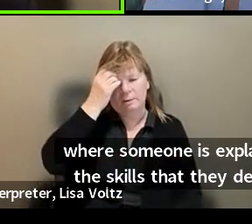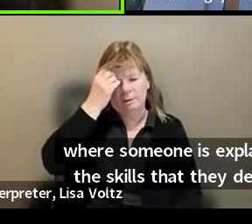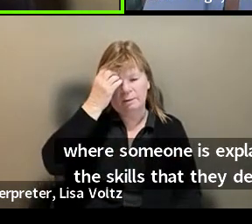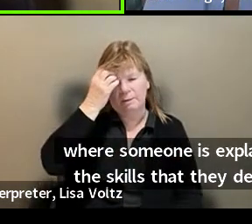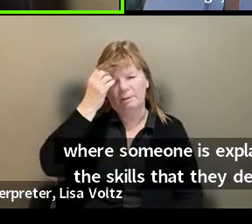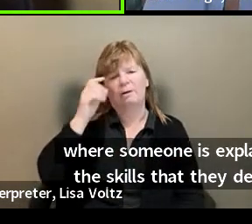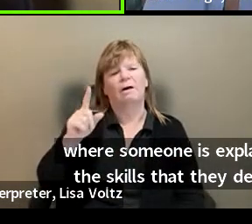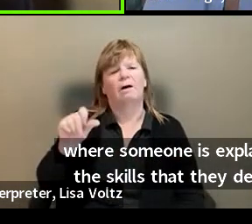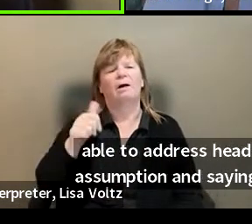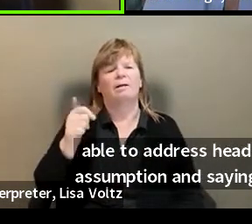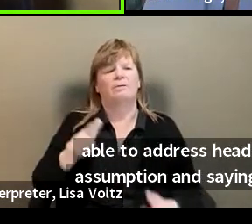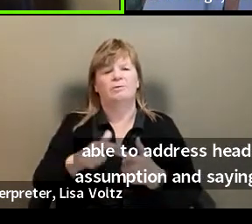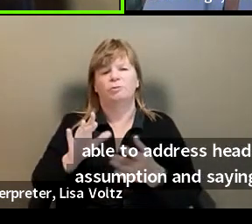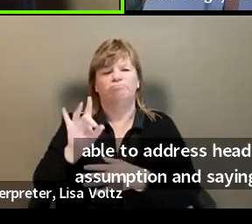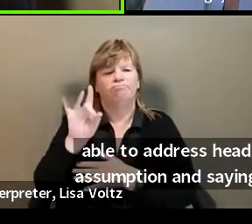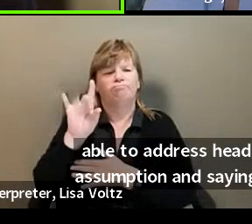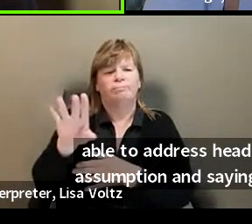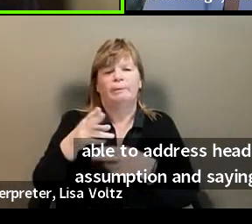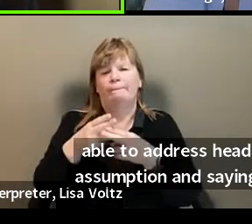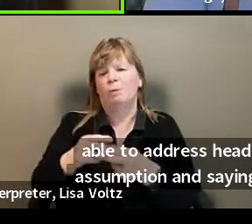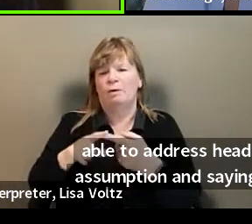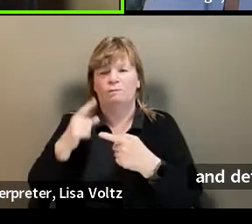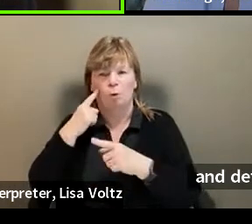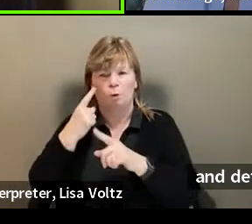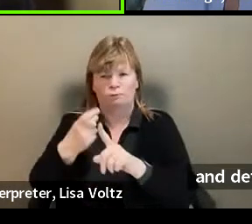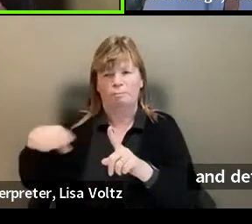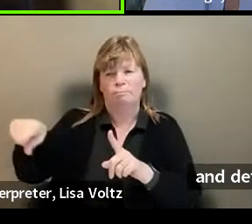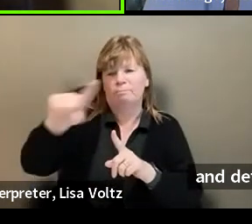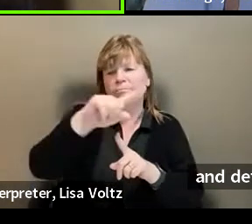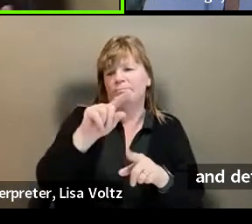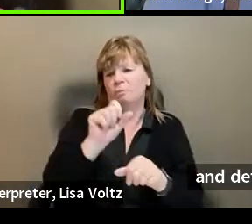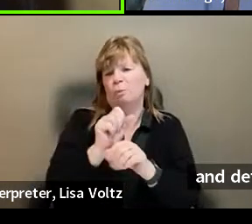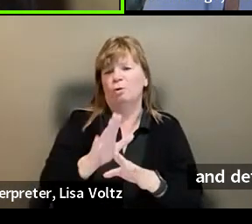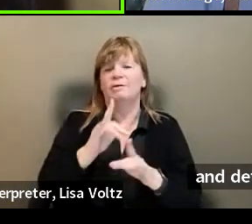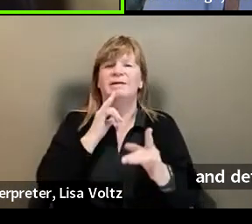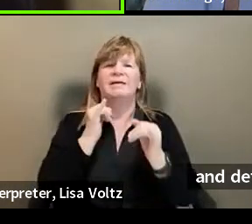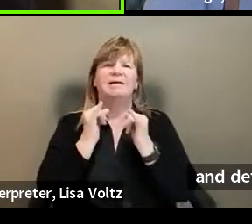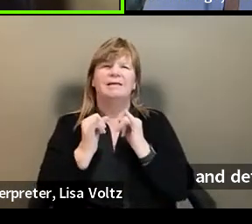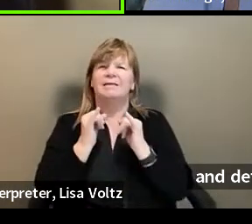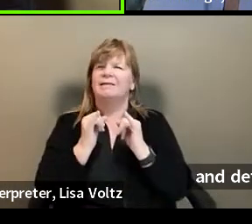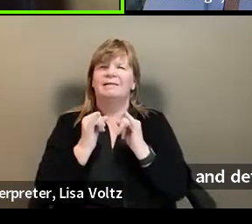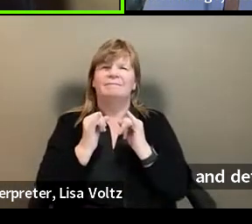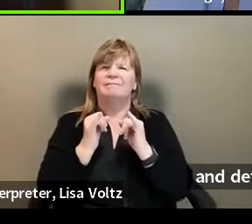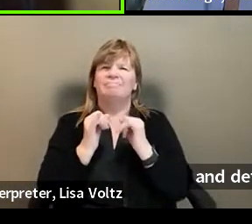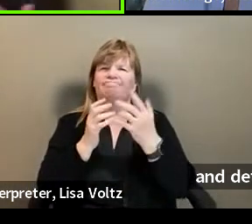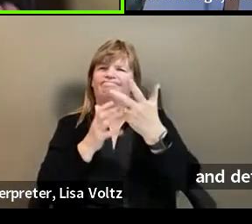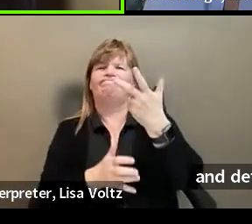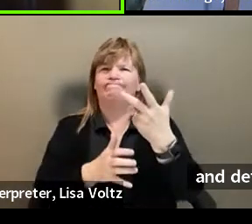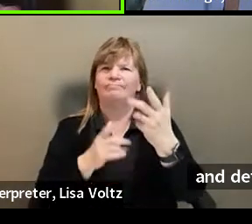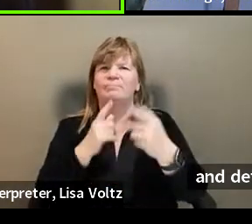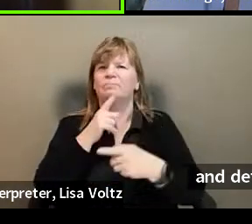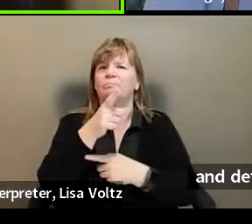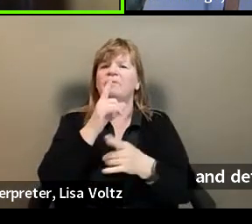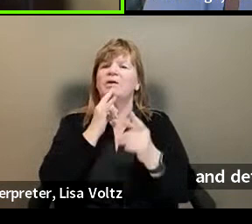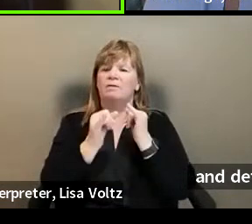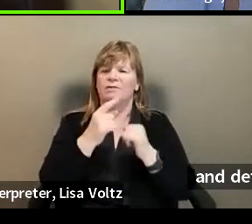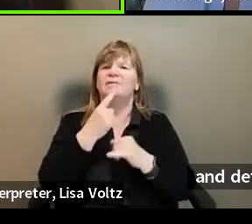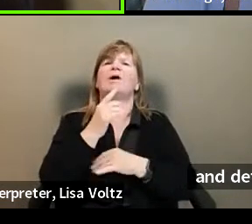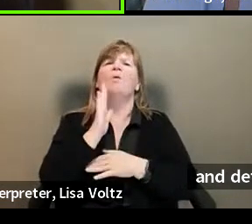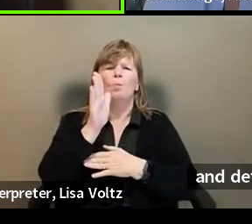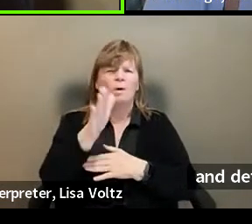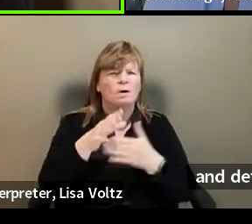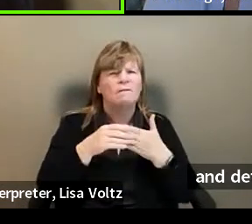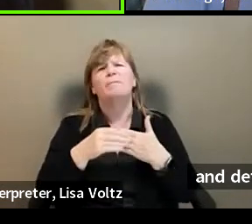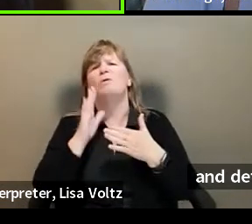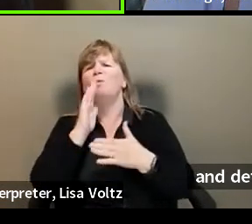thing I would mention that we have heard from workers, um, who the interview has not matched the practice in the interview, they're promised flexibility and